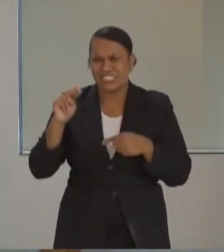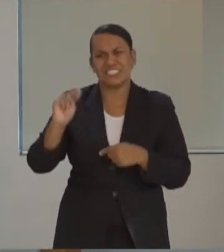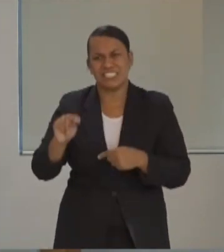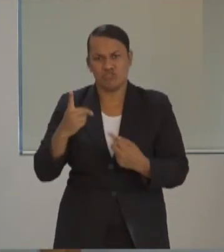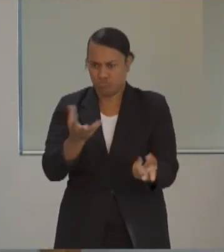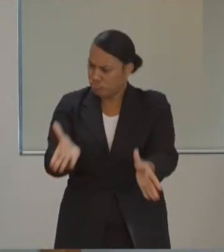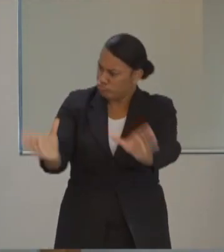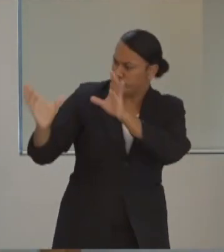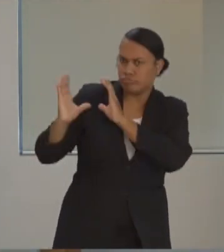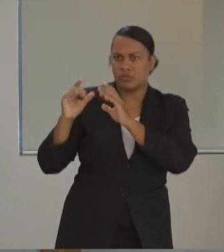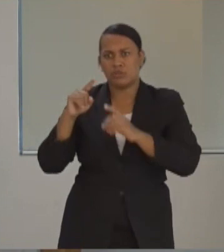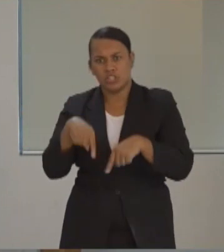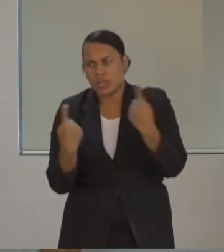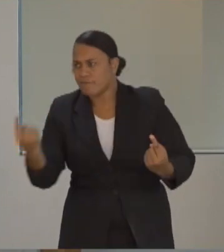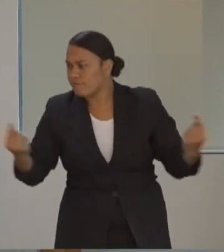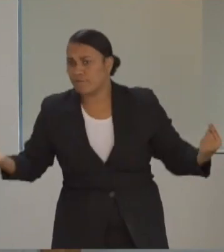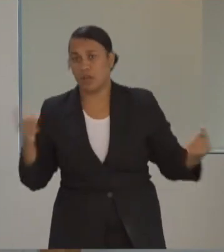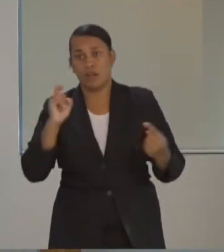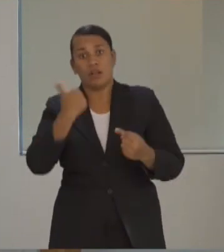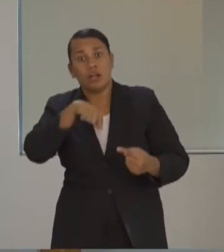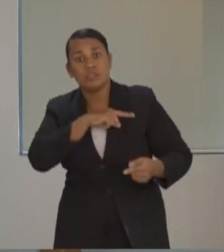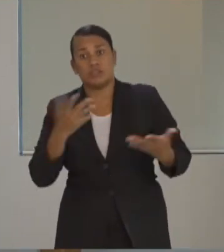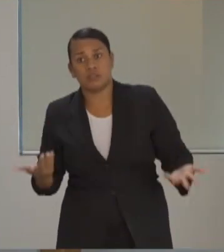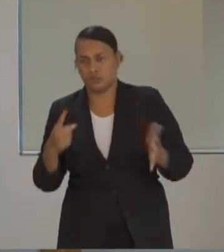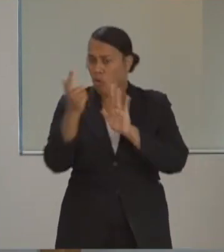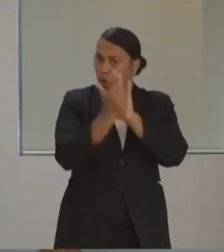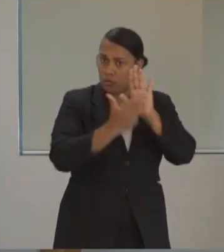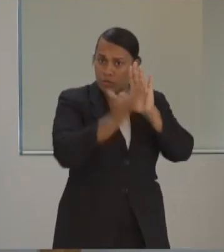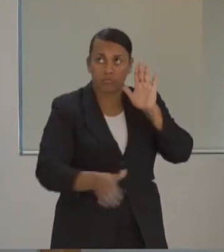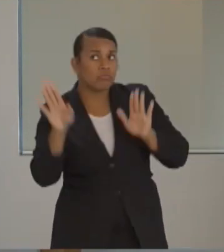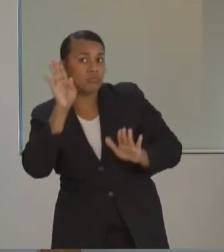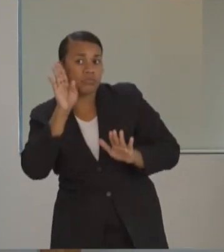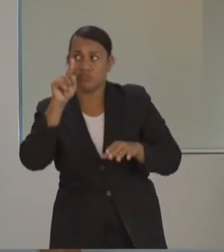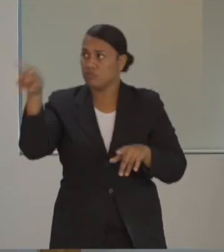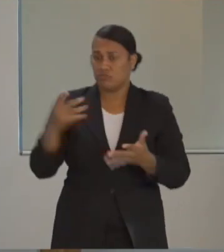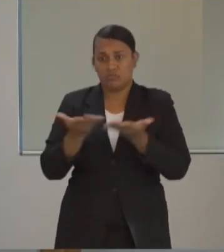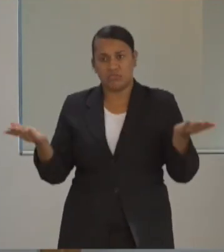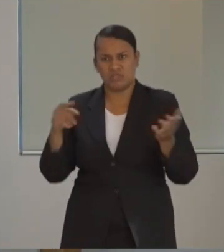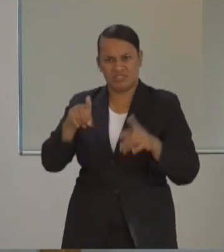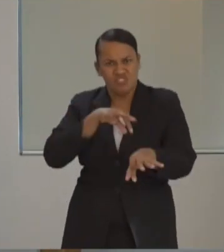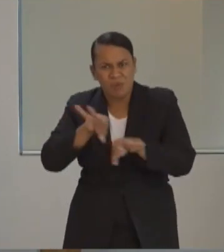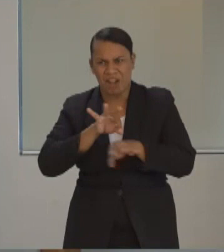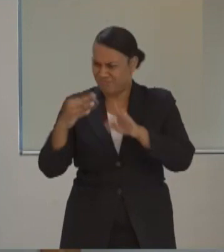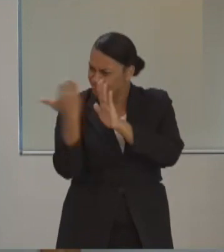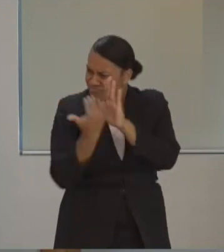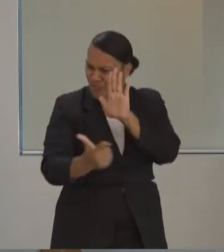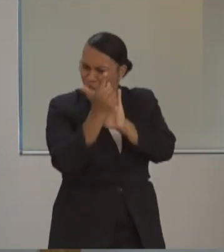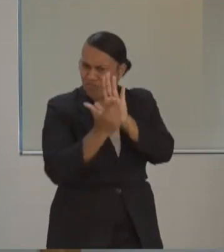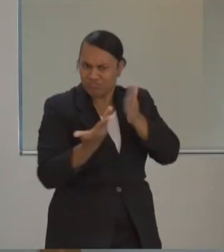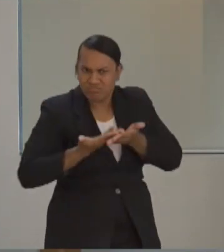our health and by taking responsibility for the laws designed to keep this virus at bay. Don't push the burden